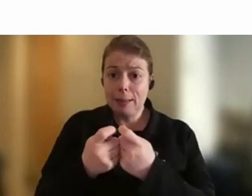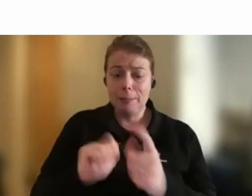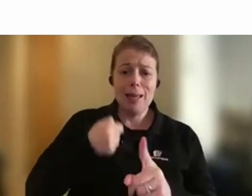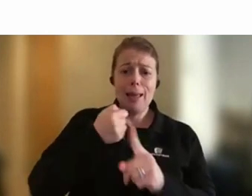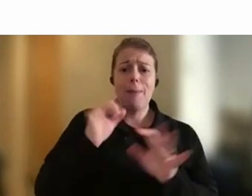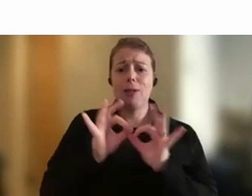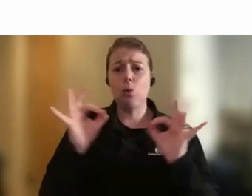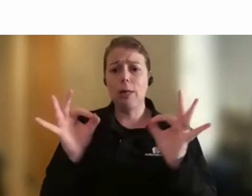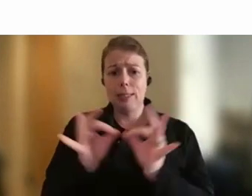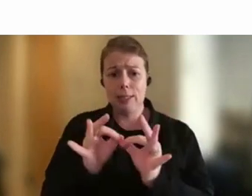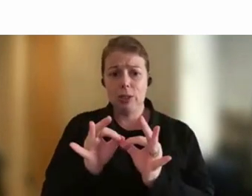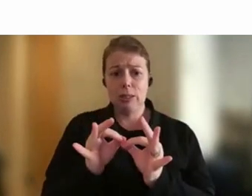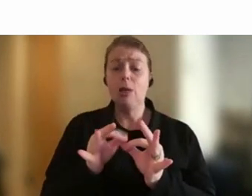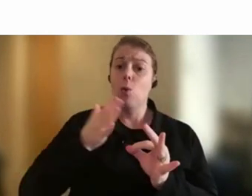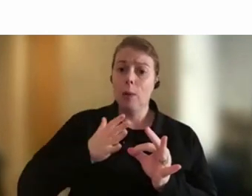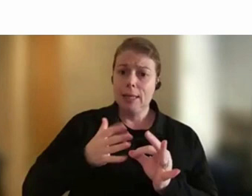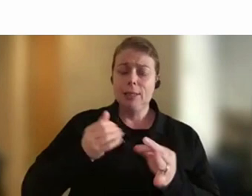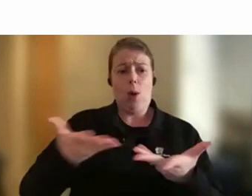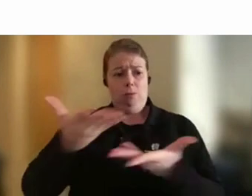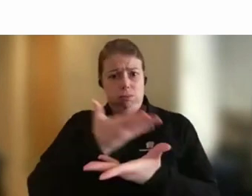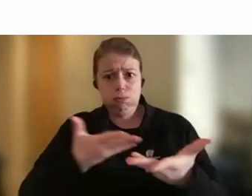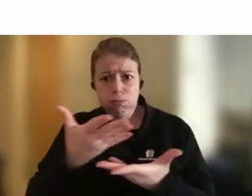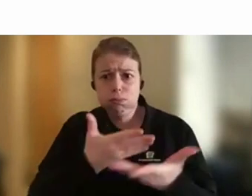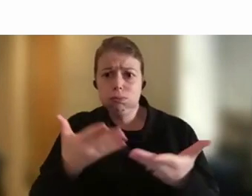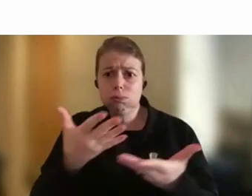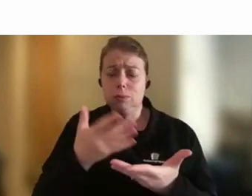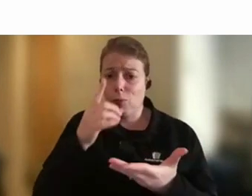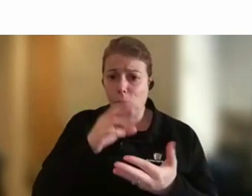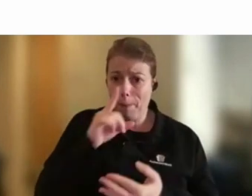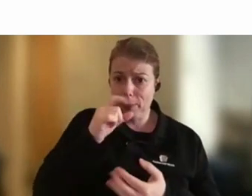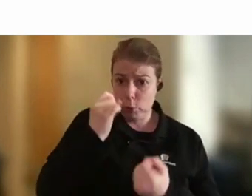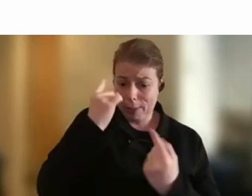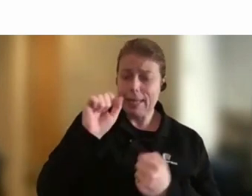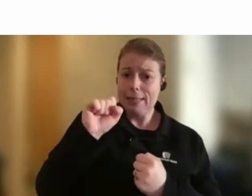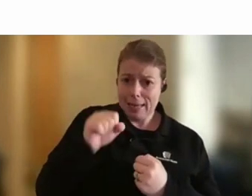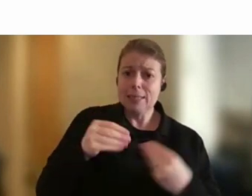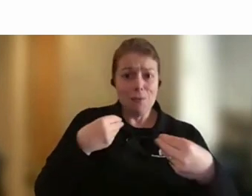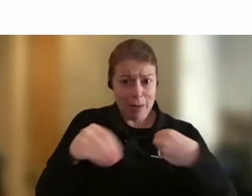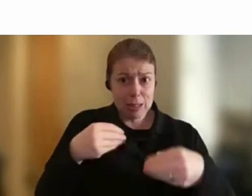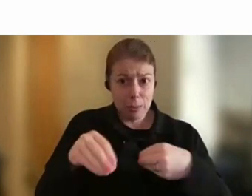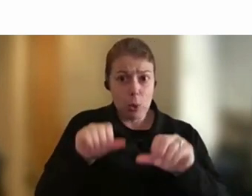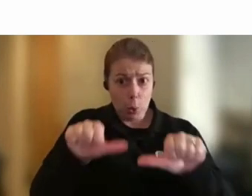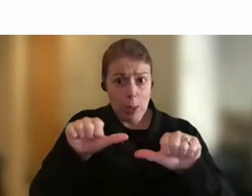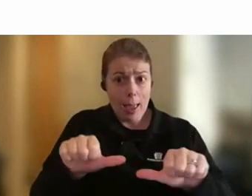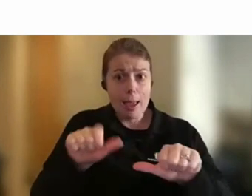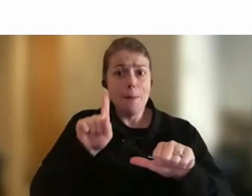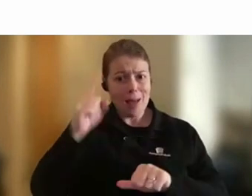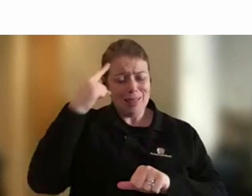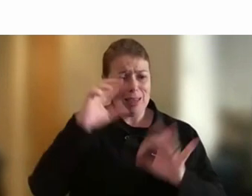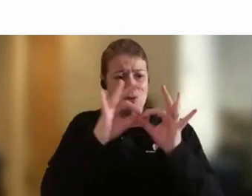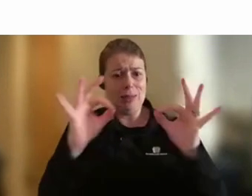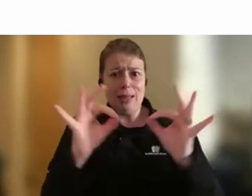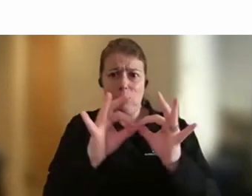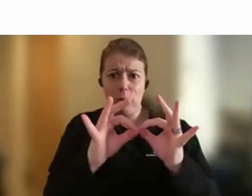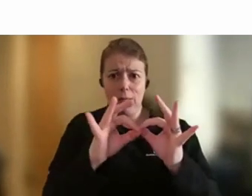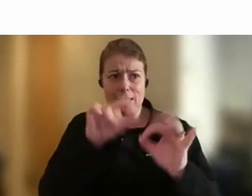have a lot of conversations to get people to understand kind of, we need to be flexible, but we need to think about the overall organisational goals as well. And what